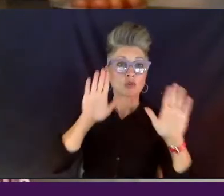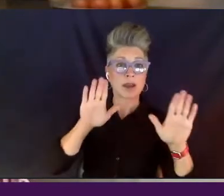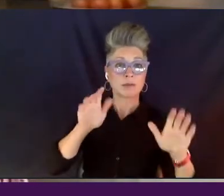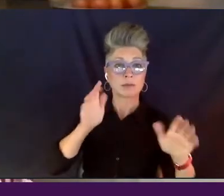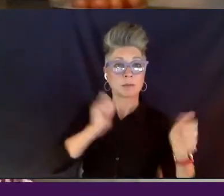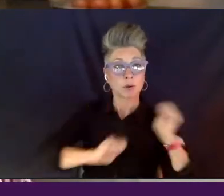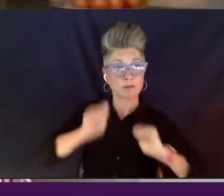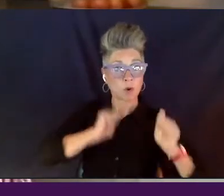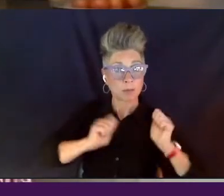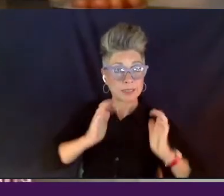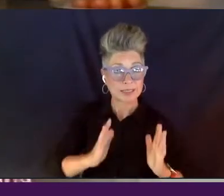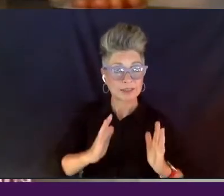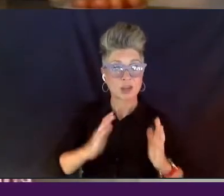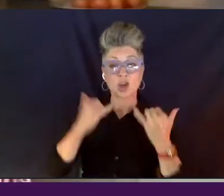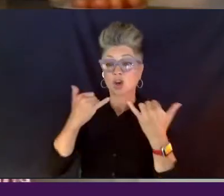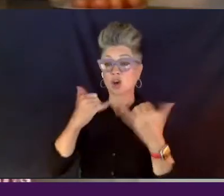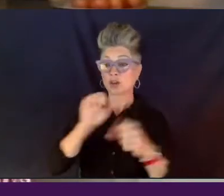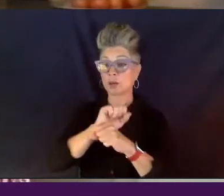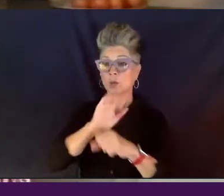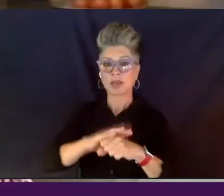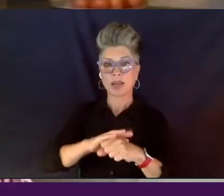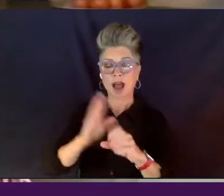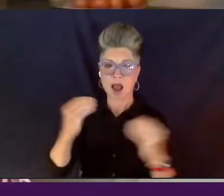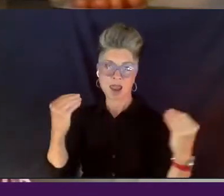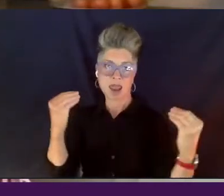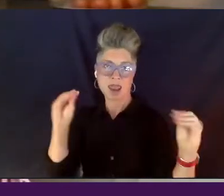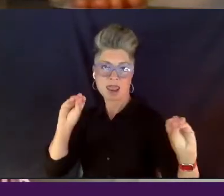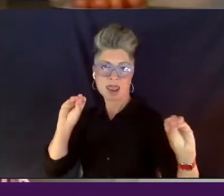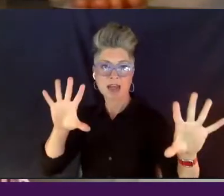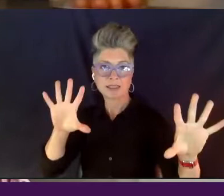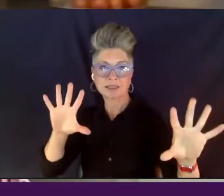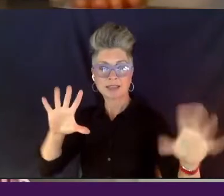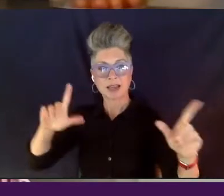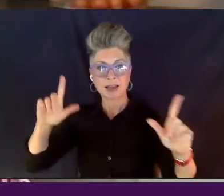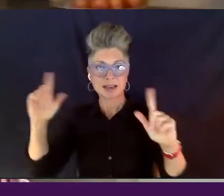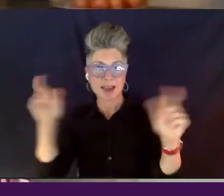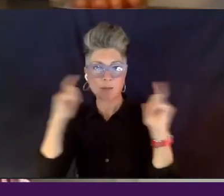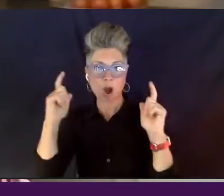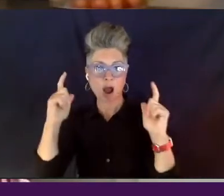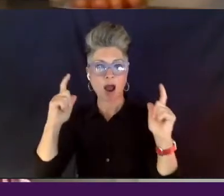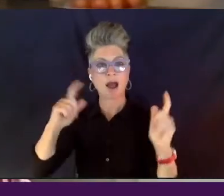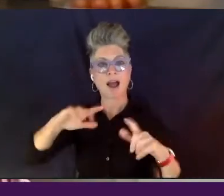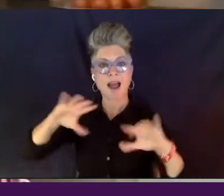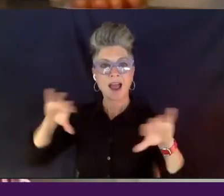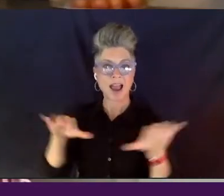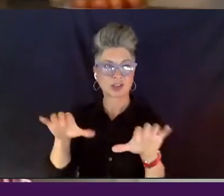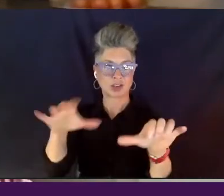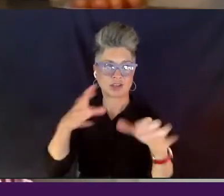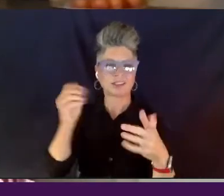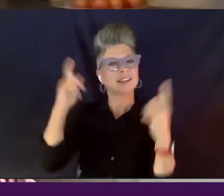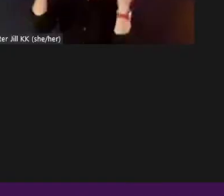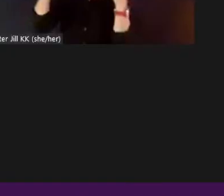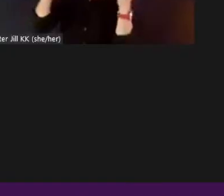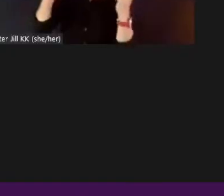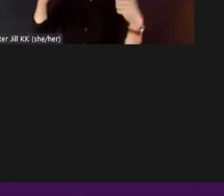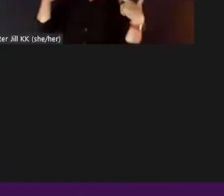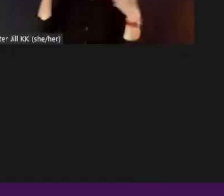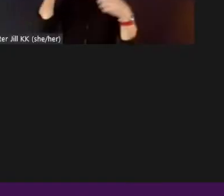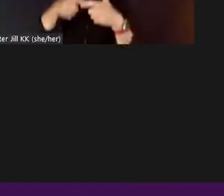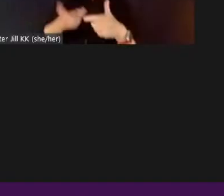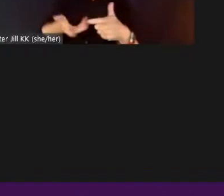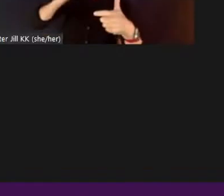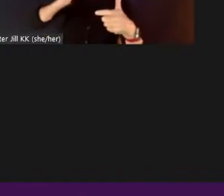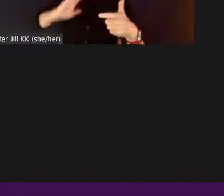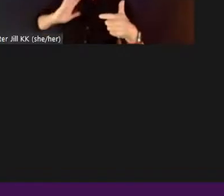Lights, Camera, Action, which is a celebration of Latinos' impact in Hollywood, present, past, and future. So